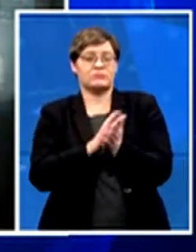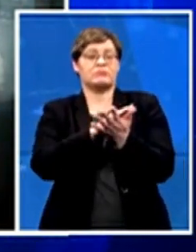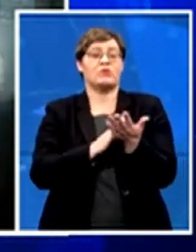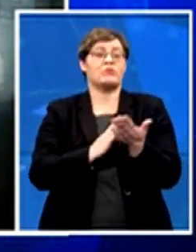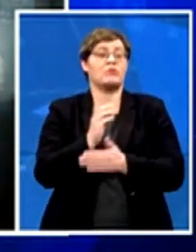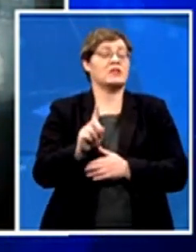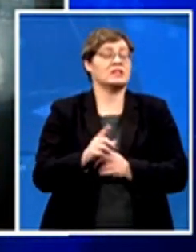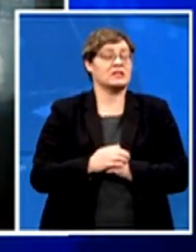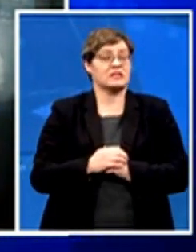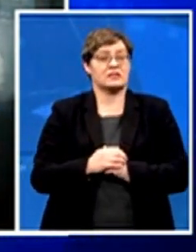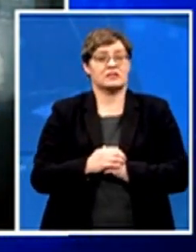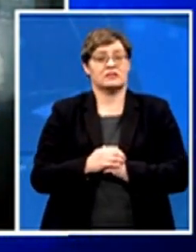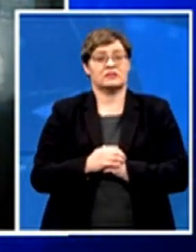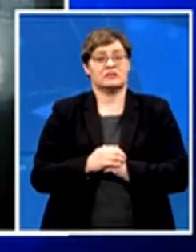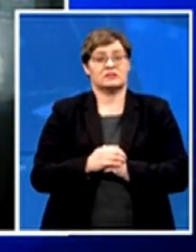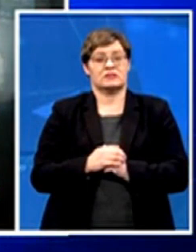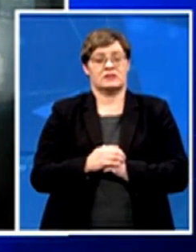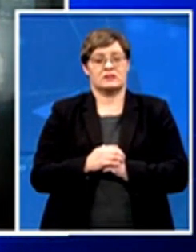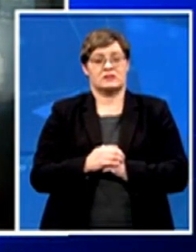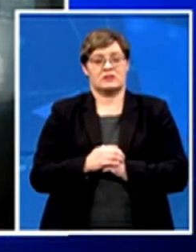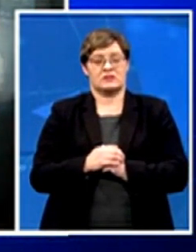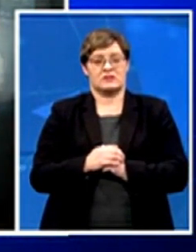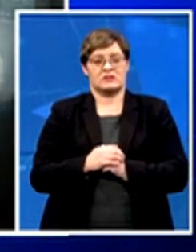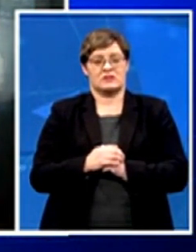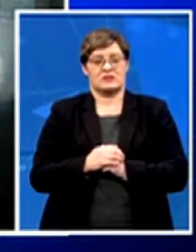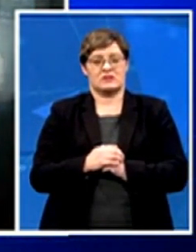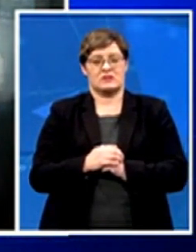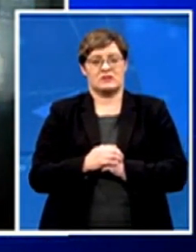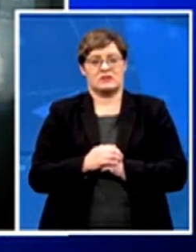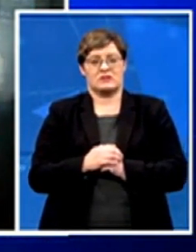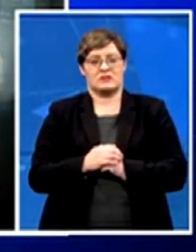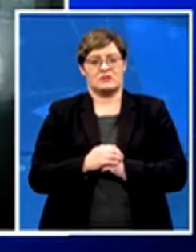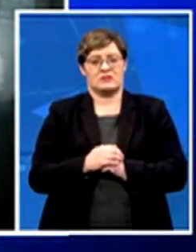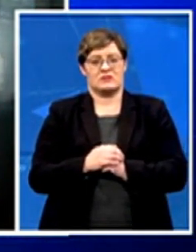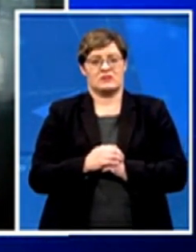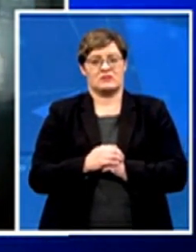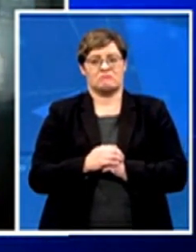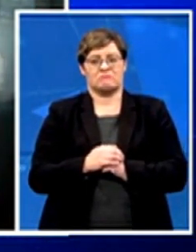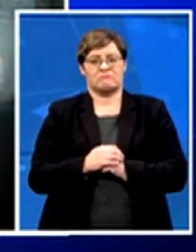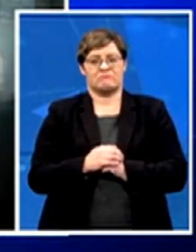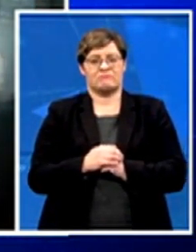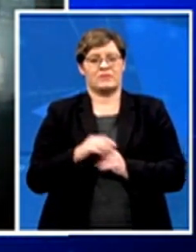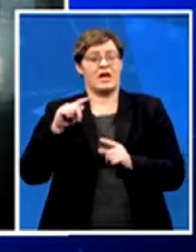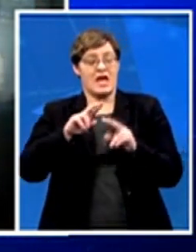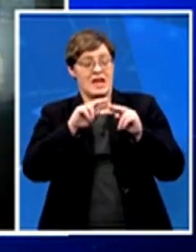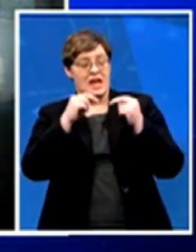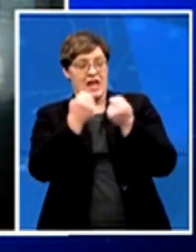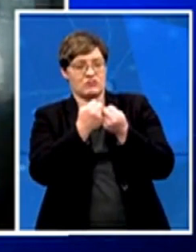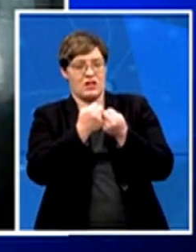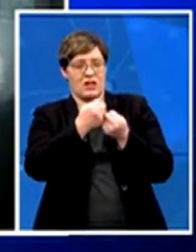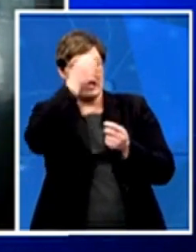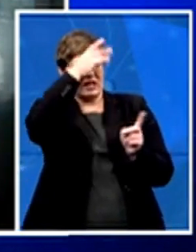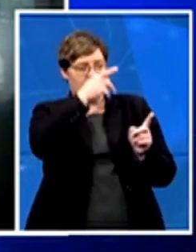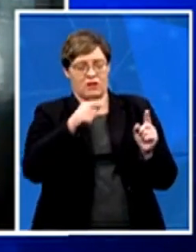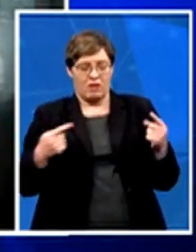security branch were working against coup plotters and national intelligence were working, well, the boss, as it was in those days, were working